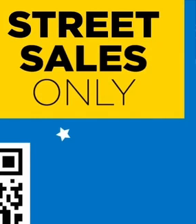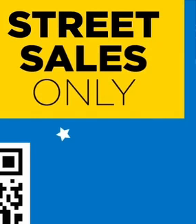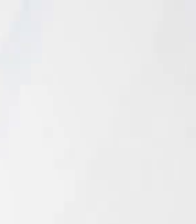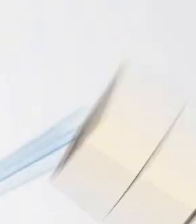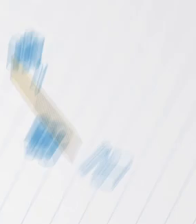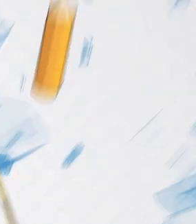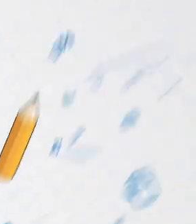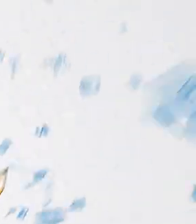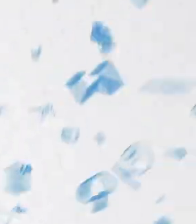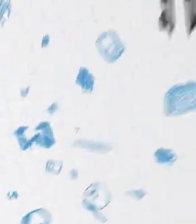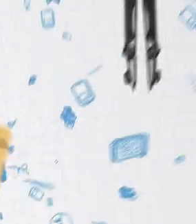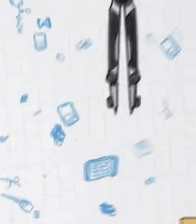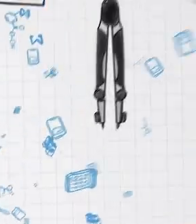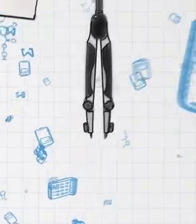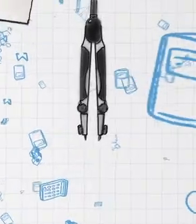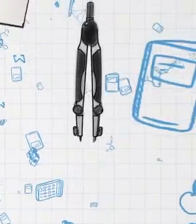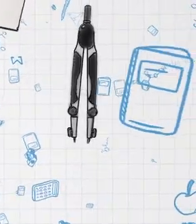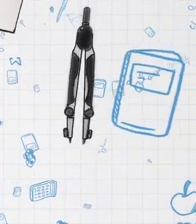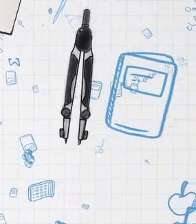Zosie.